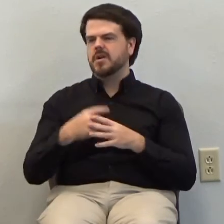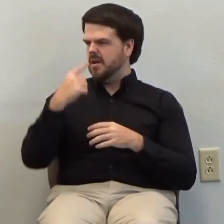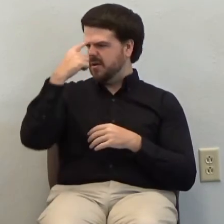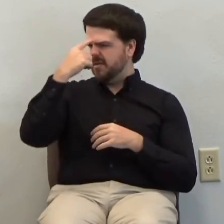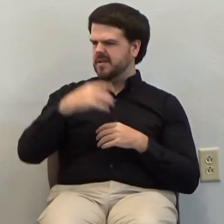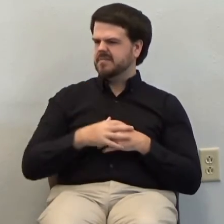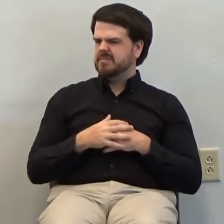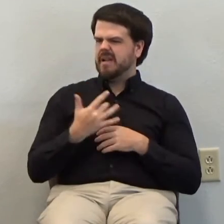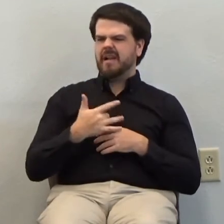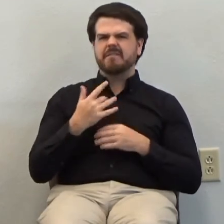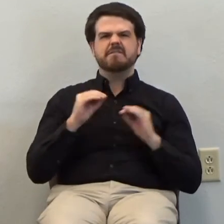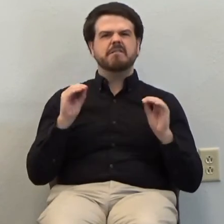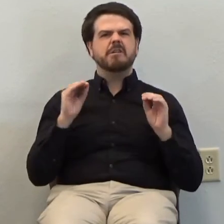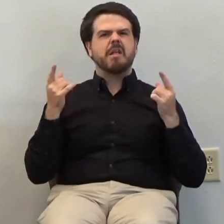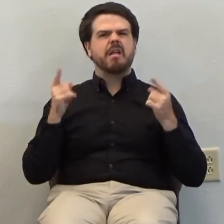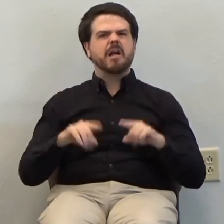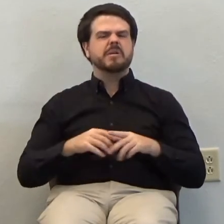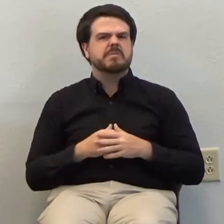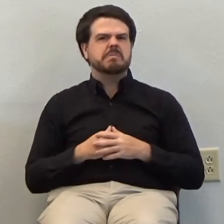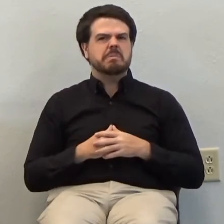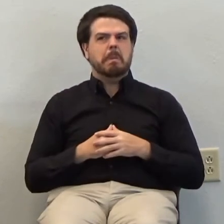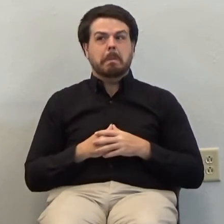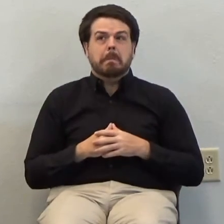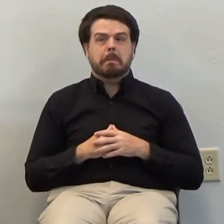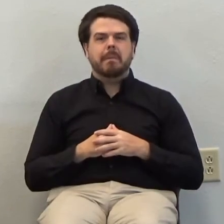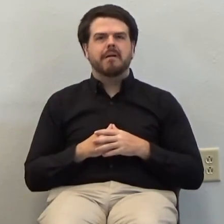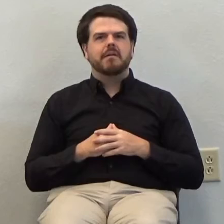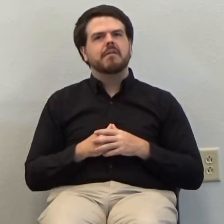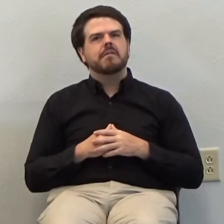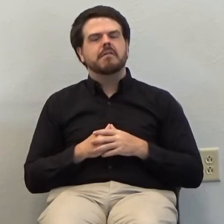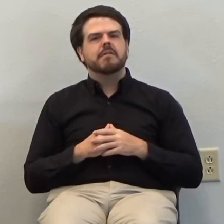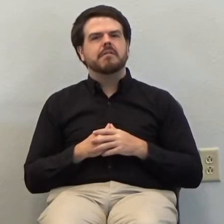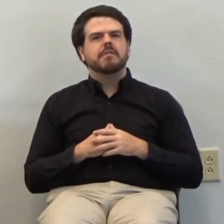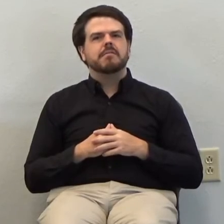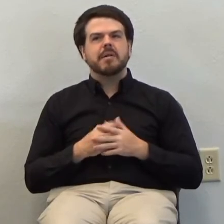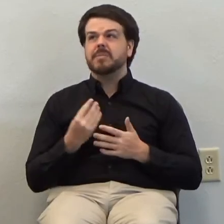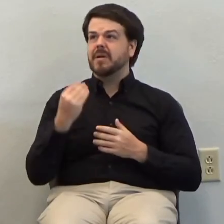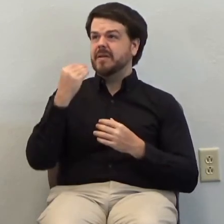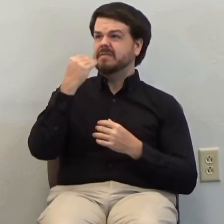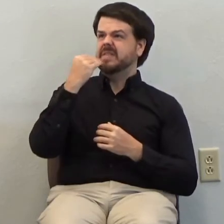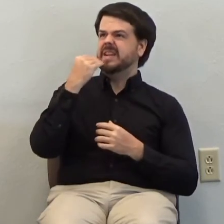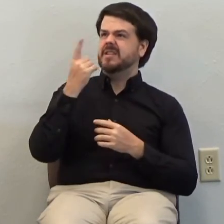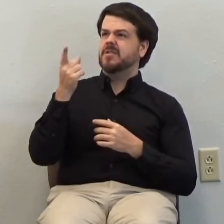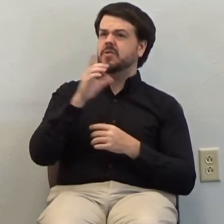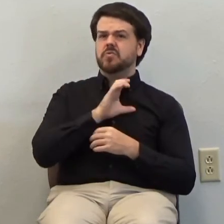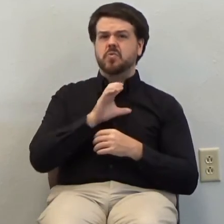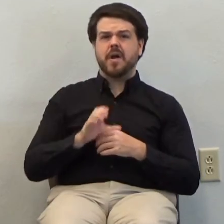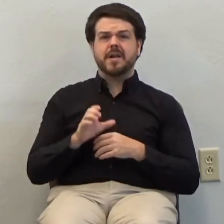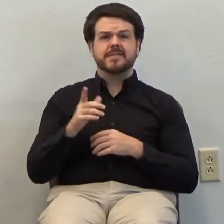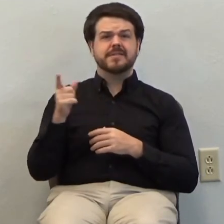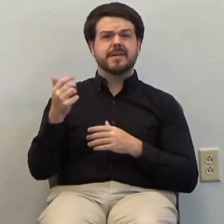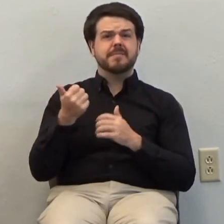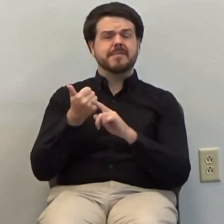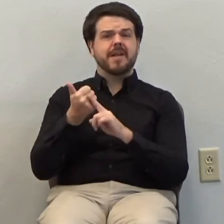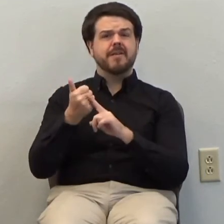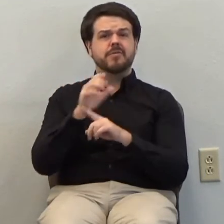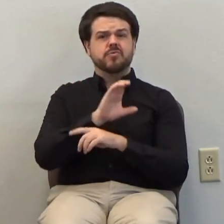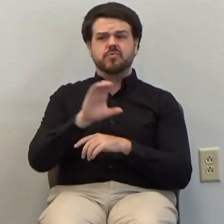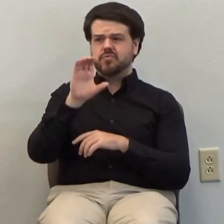anything happened you know I'm supposed to feed on Christ crucified and risen and